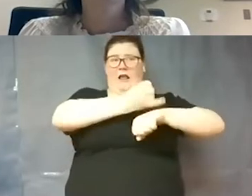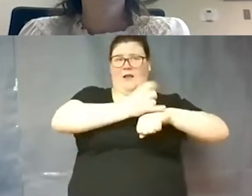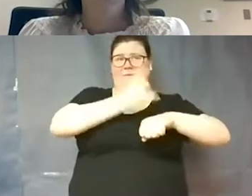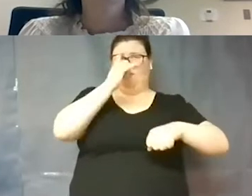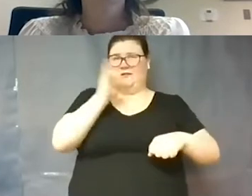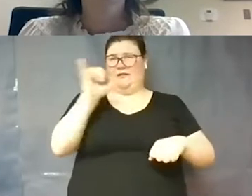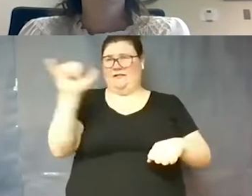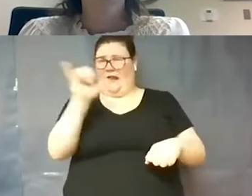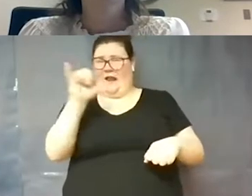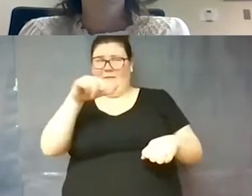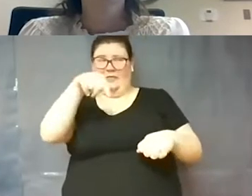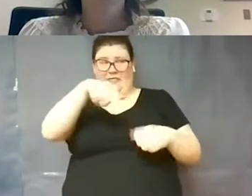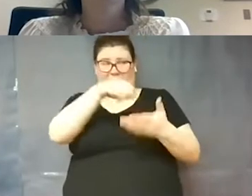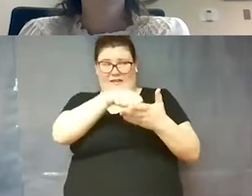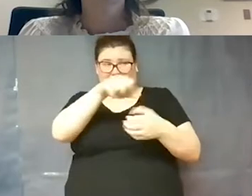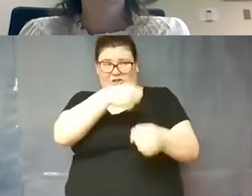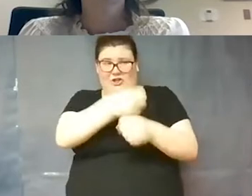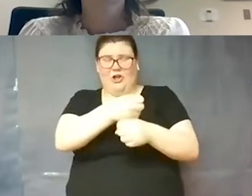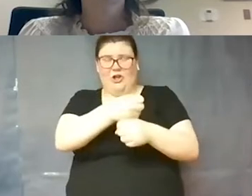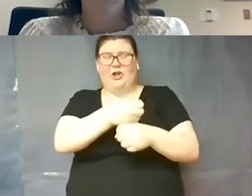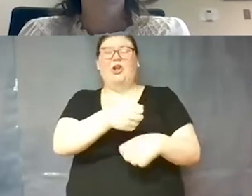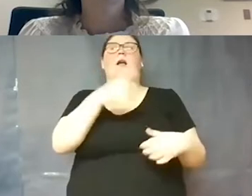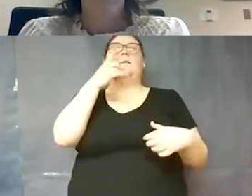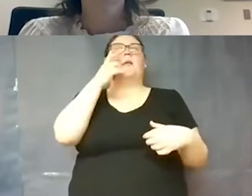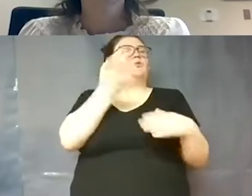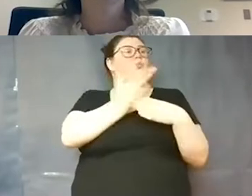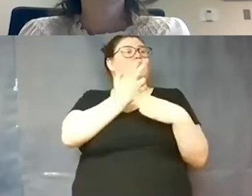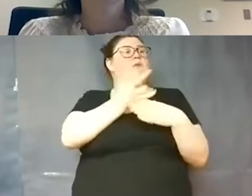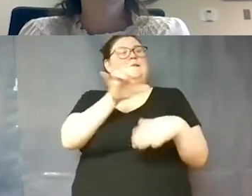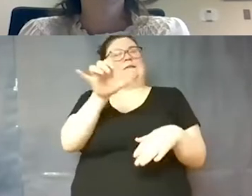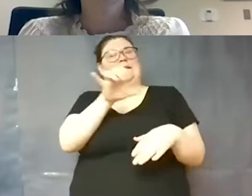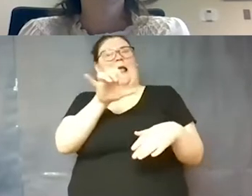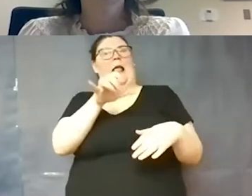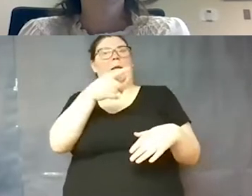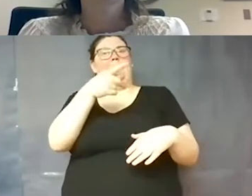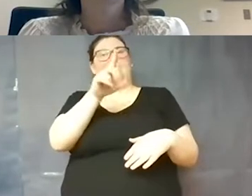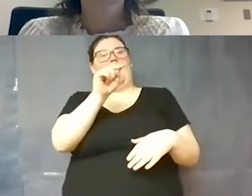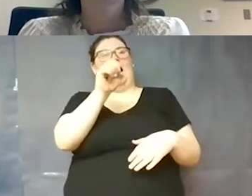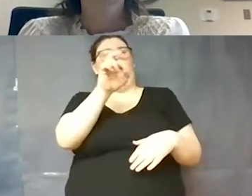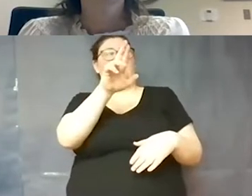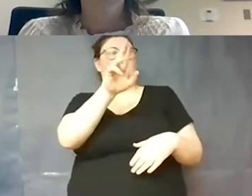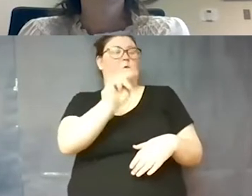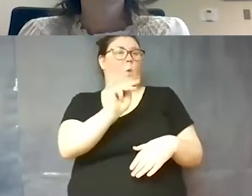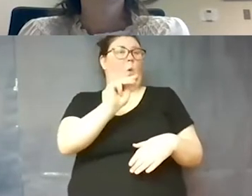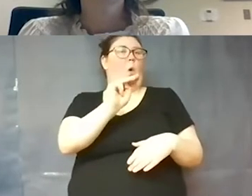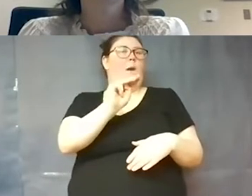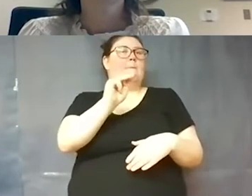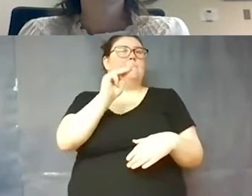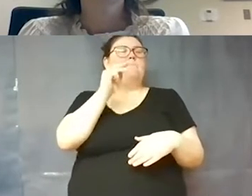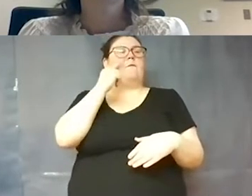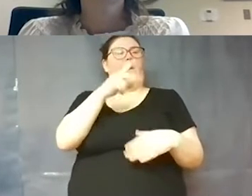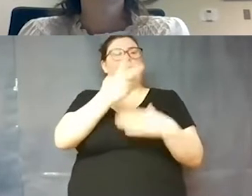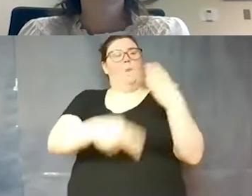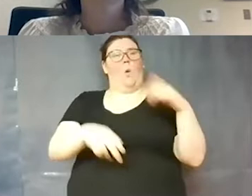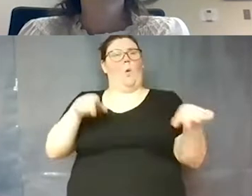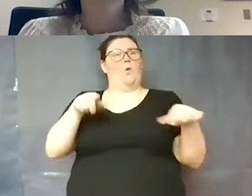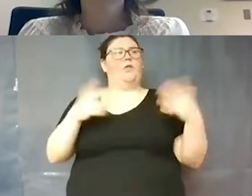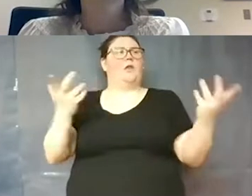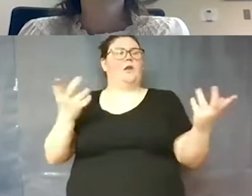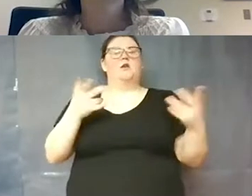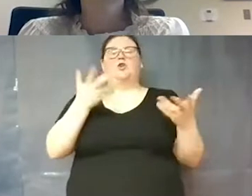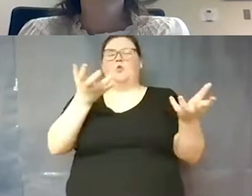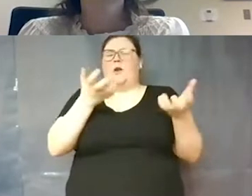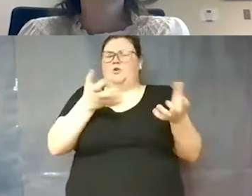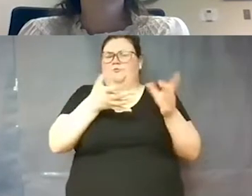um because we are you know using the same platform for both learners so do you want to address that a bit and where we are yeah i think